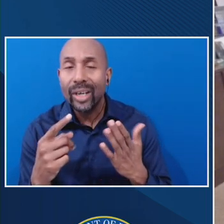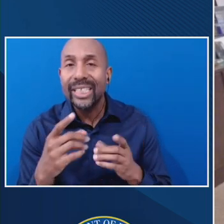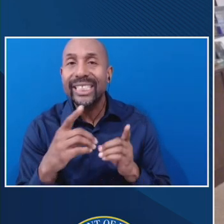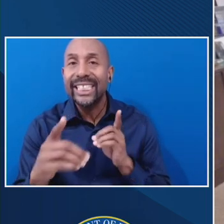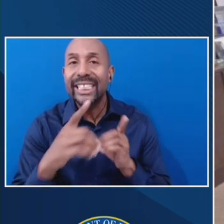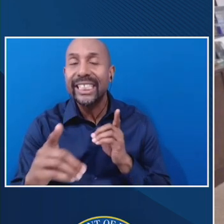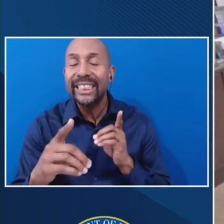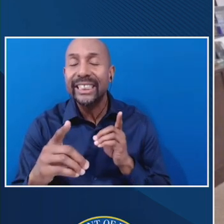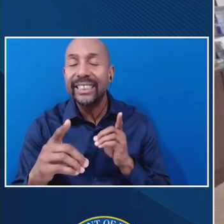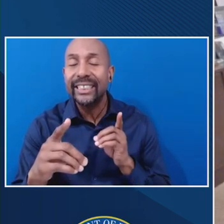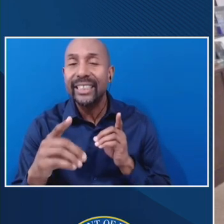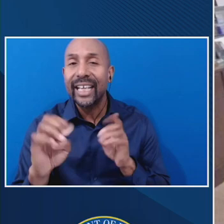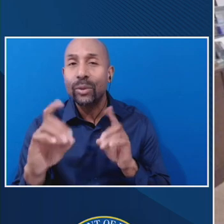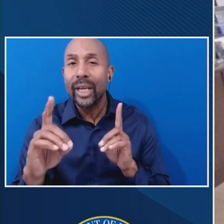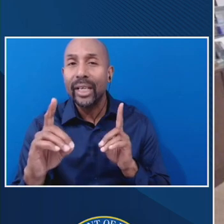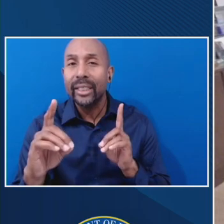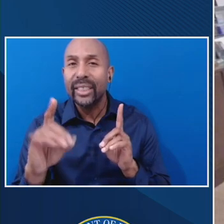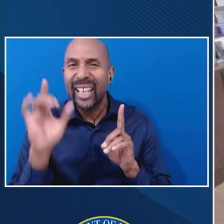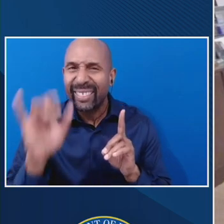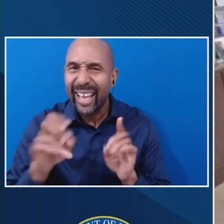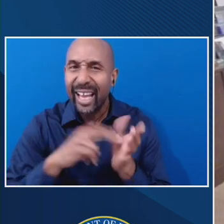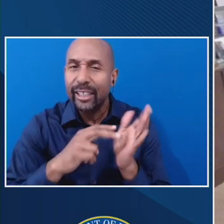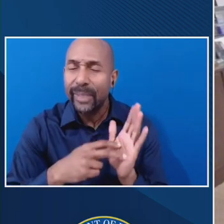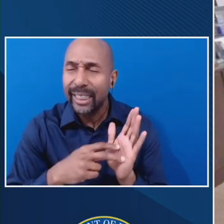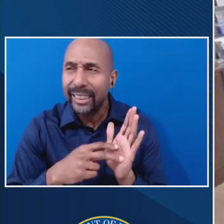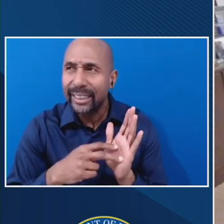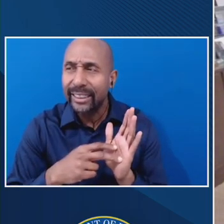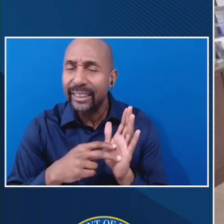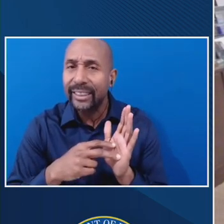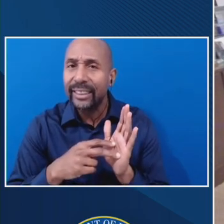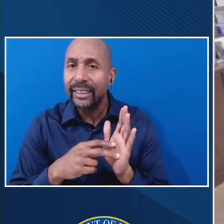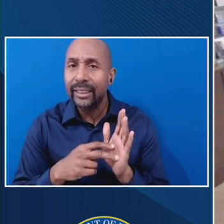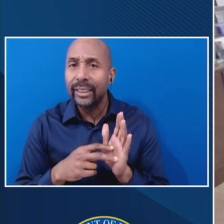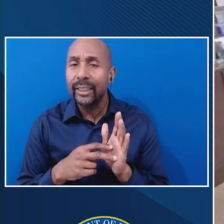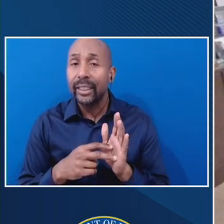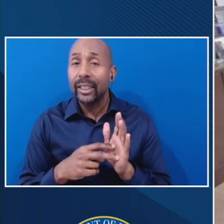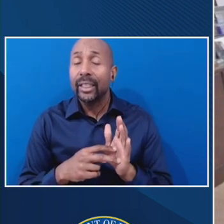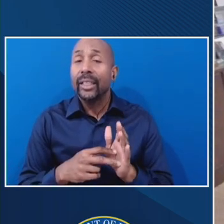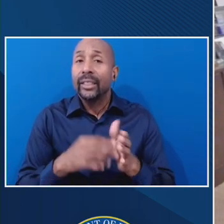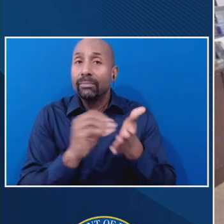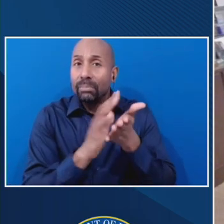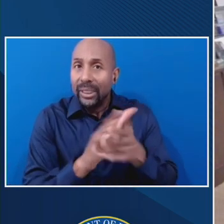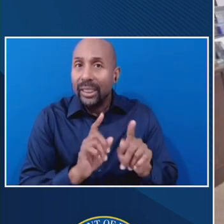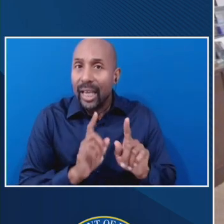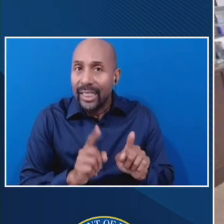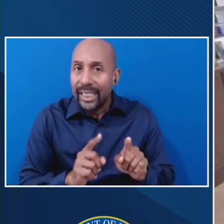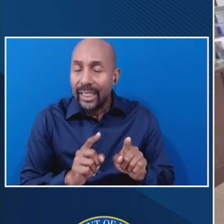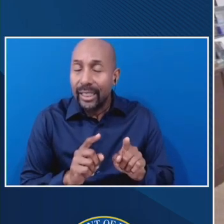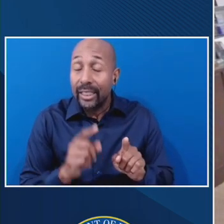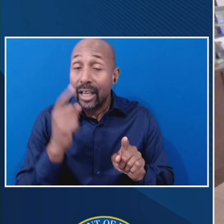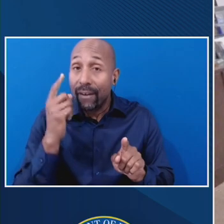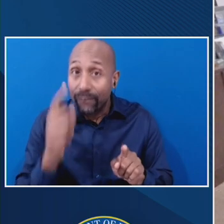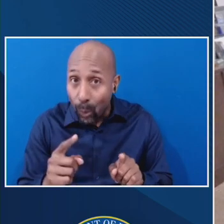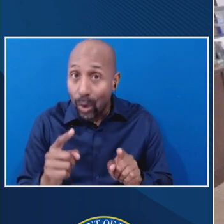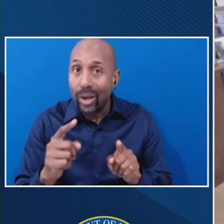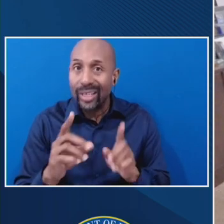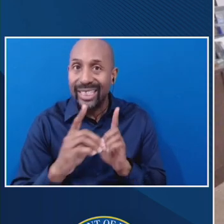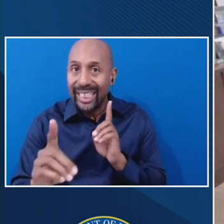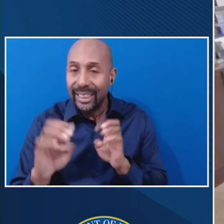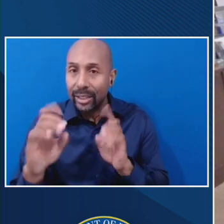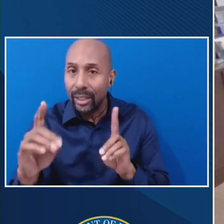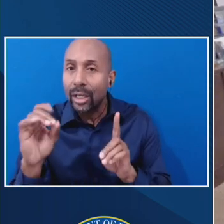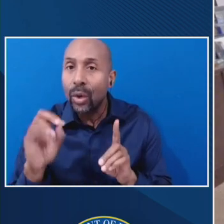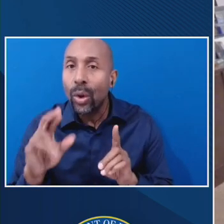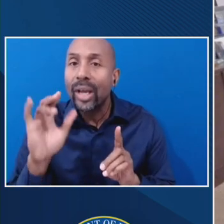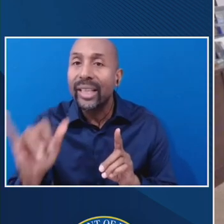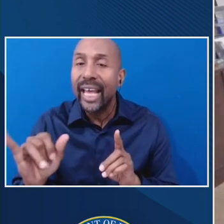are you talking about attendance taking for the purposes of distance education or does that flag and mean the entire